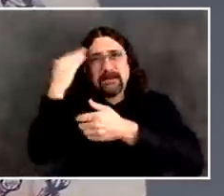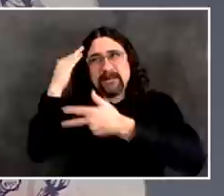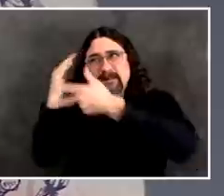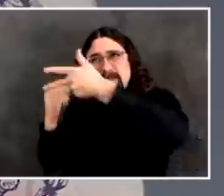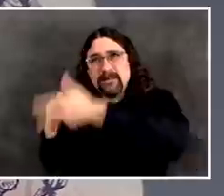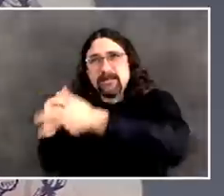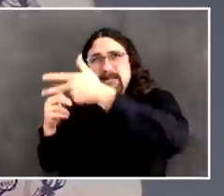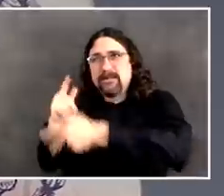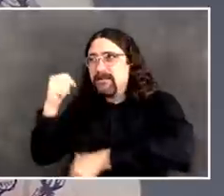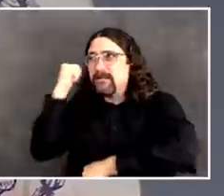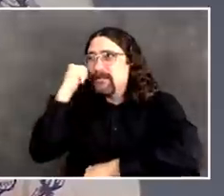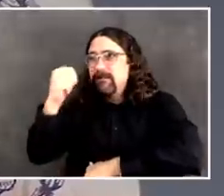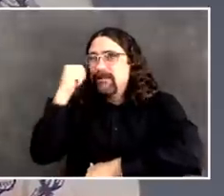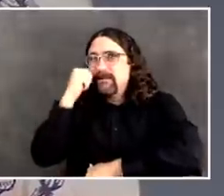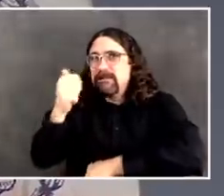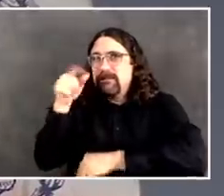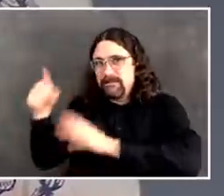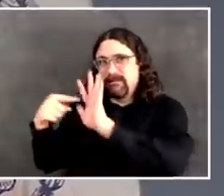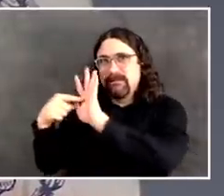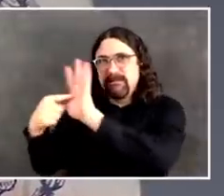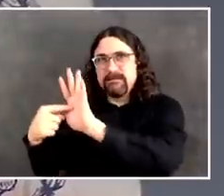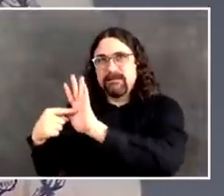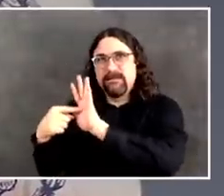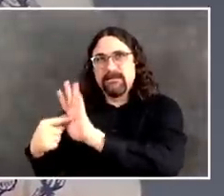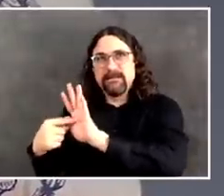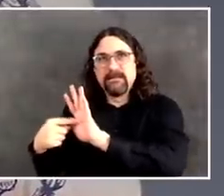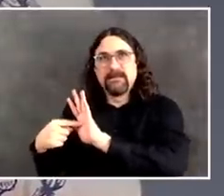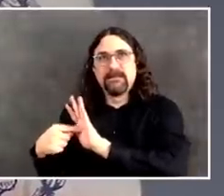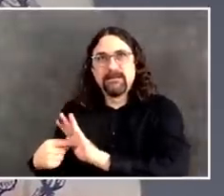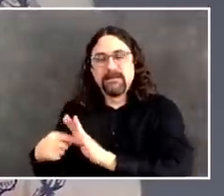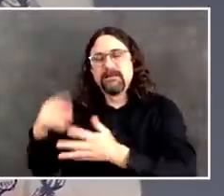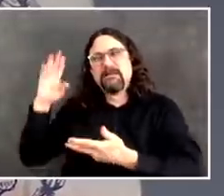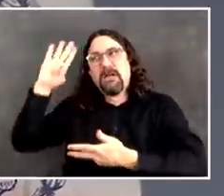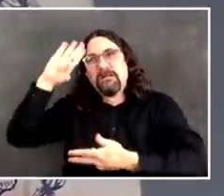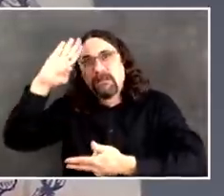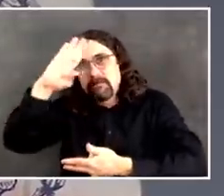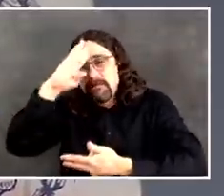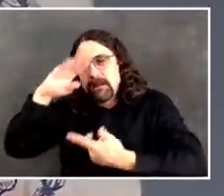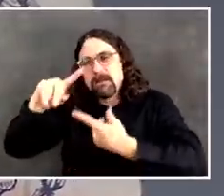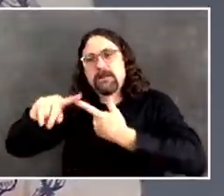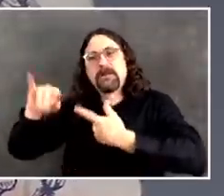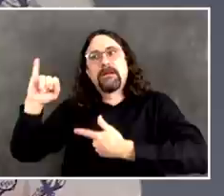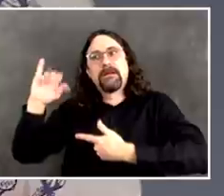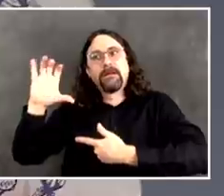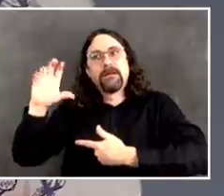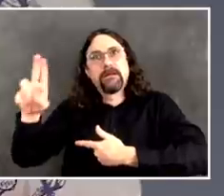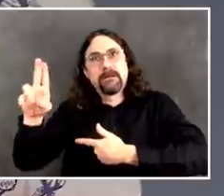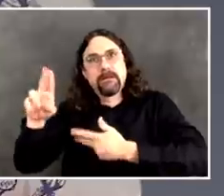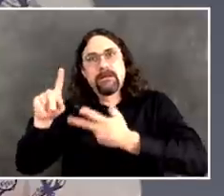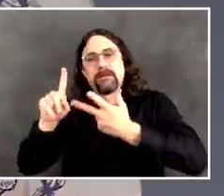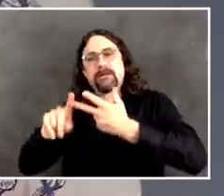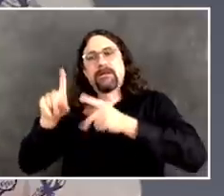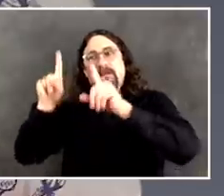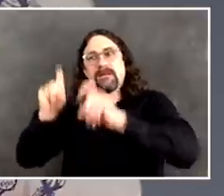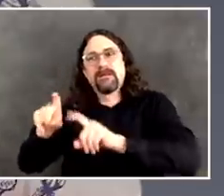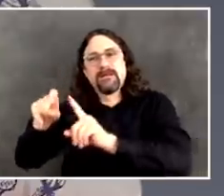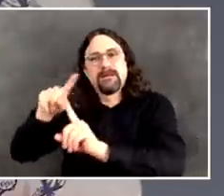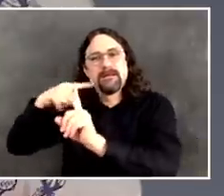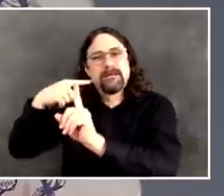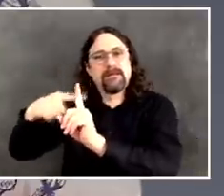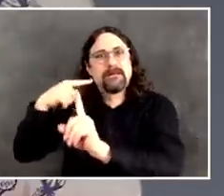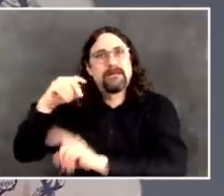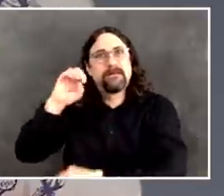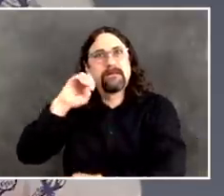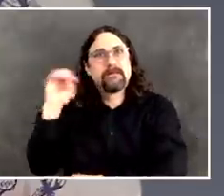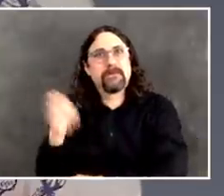positive for COVID. But you haven't been including private hospitals in your daily ICU indicator count. And by doing so, you know, you're leaving out